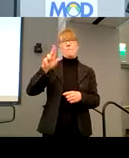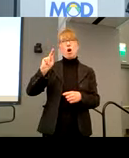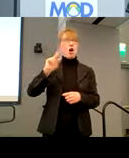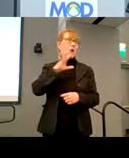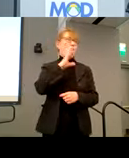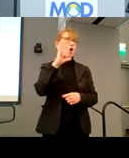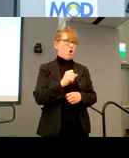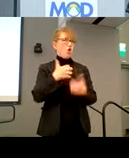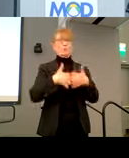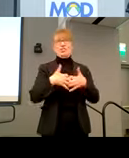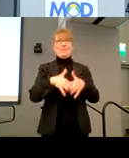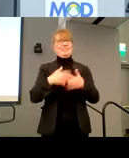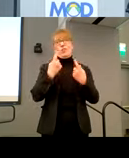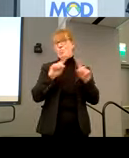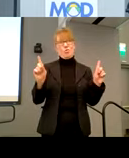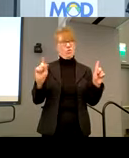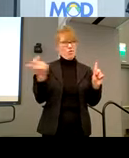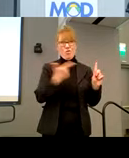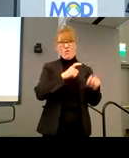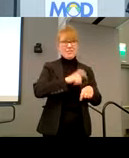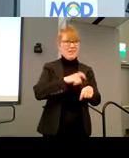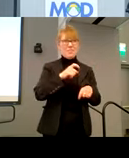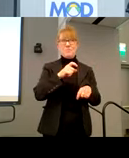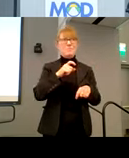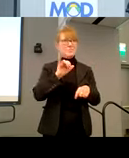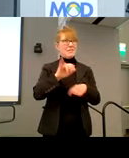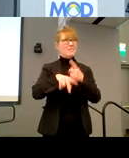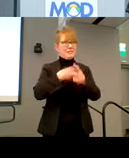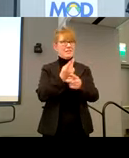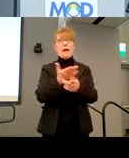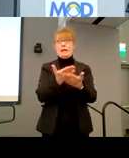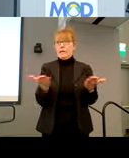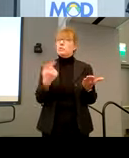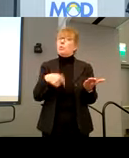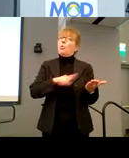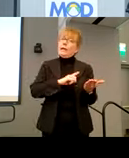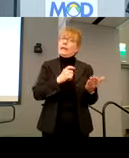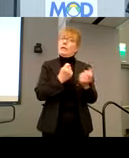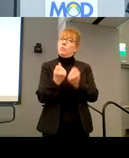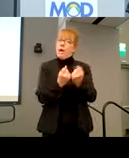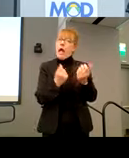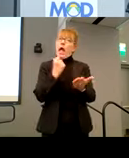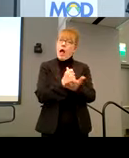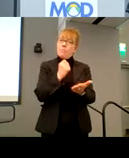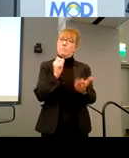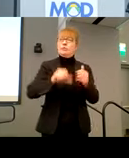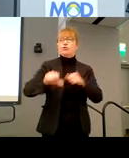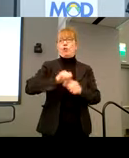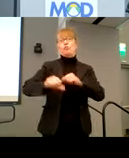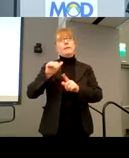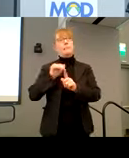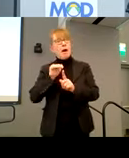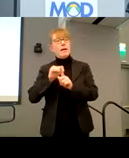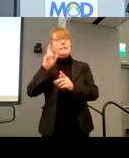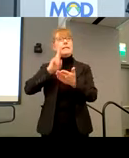and don't work all the time. Those are the kinds of things that we need to help each other, remind each other that the secretary of